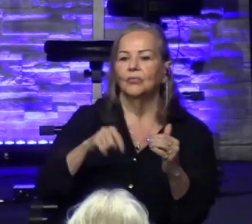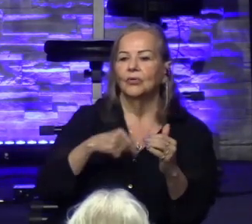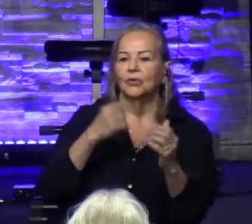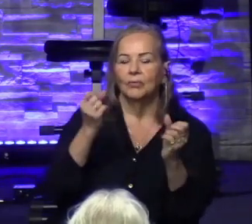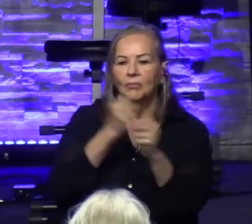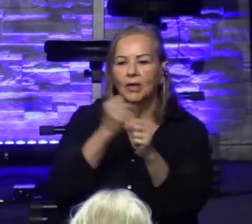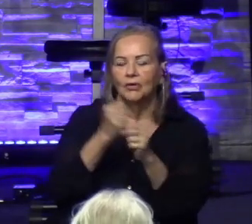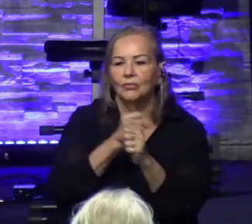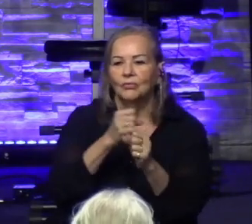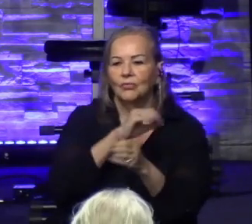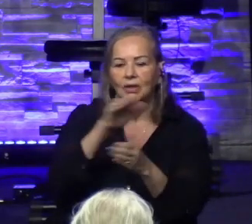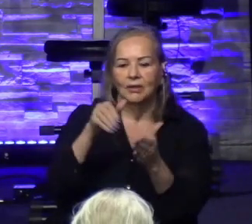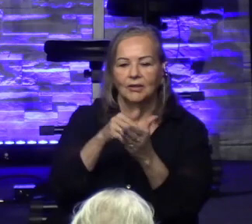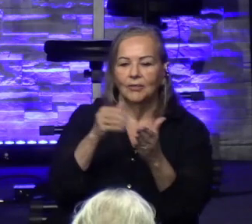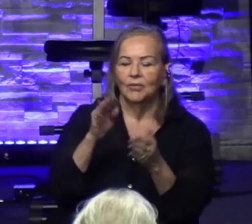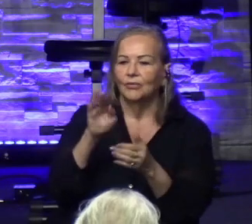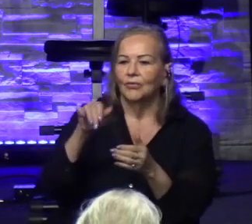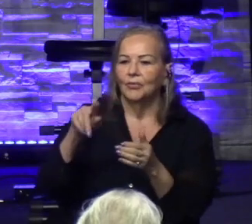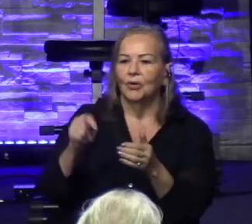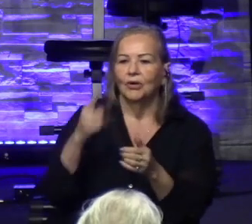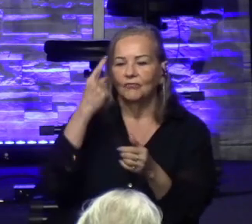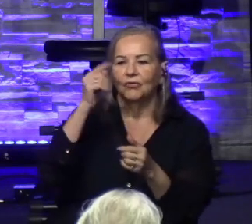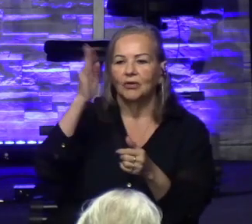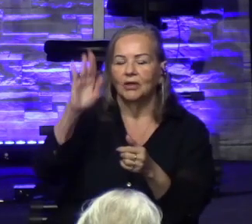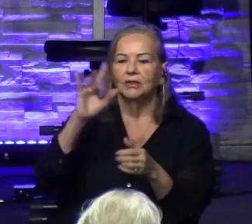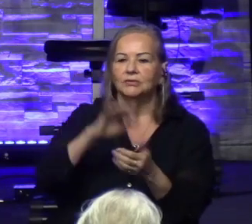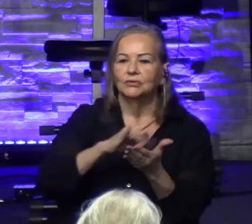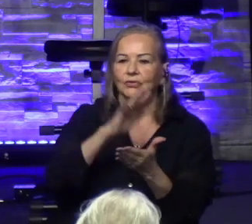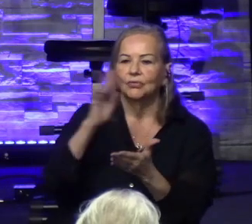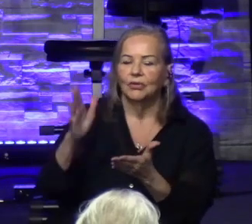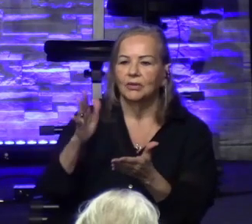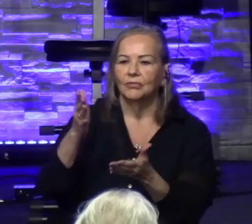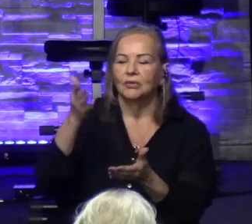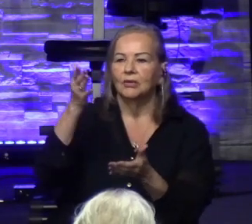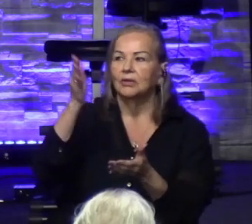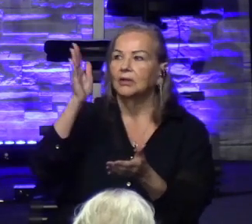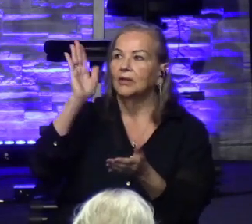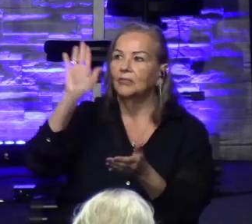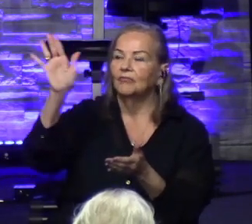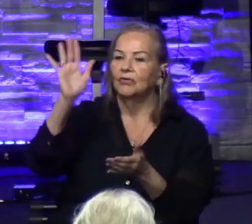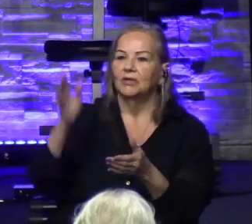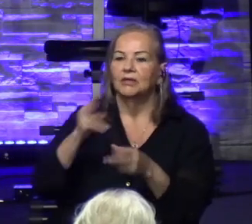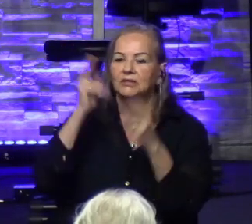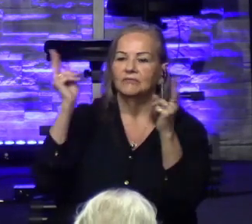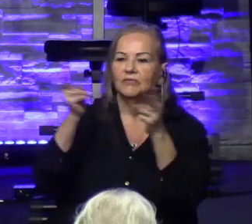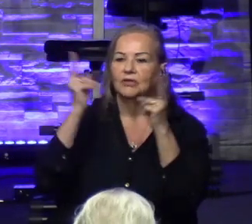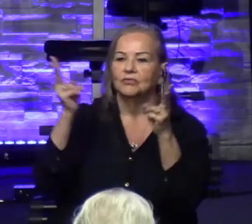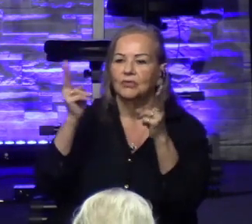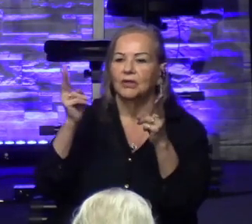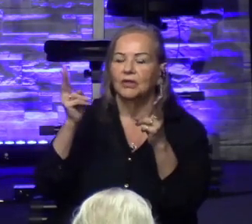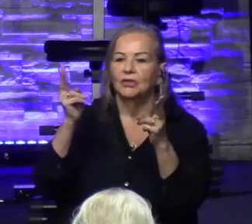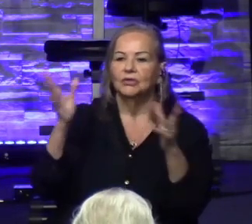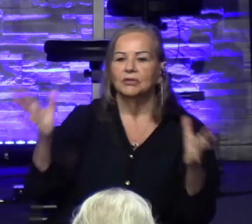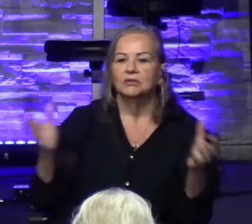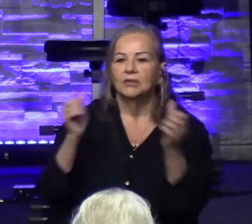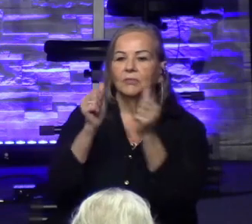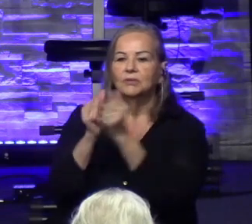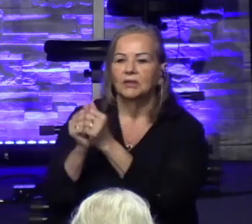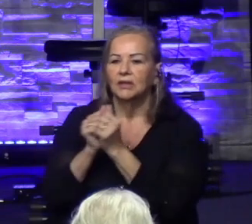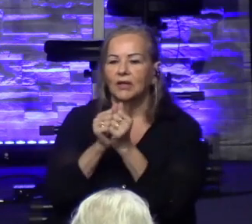And we'll say, no, we're going to claim this for God's glory. We're going claim this for God's victory. And let's get together and battle and move forward.